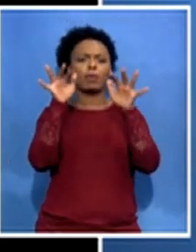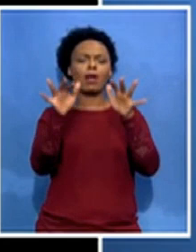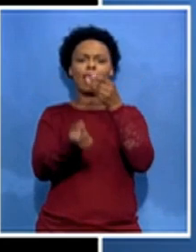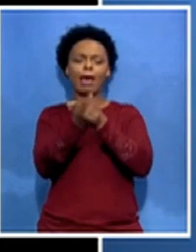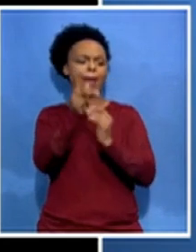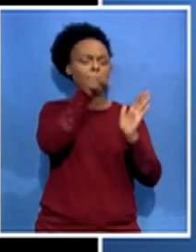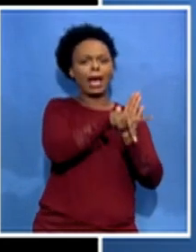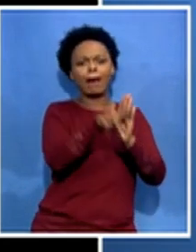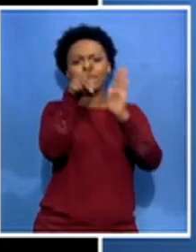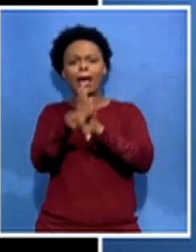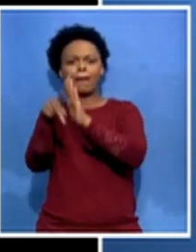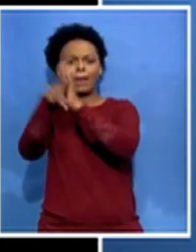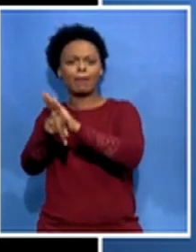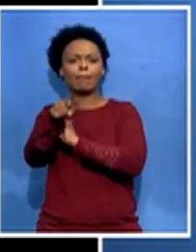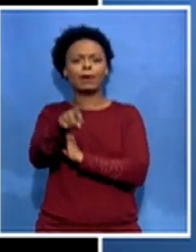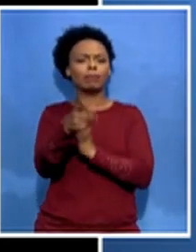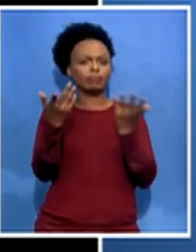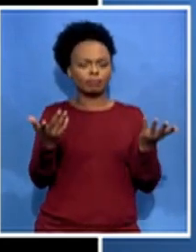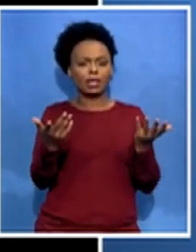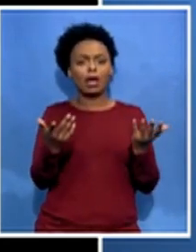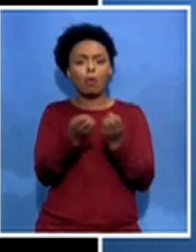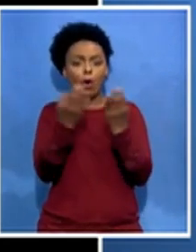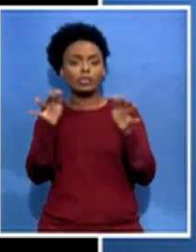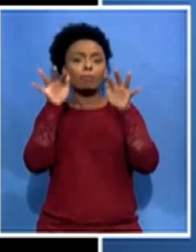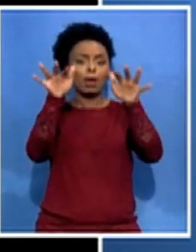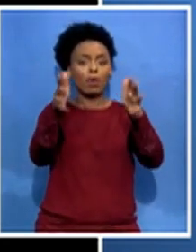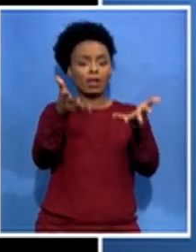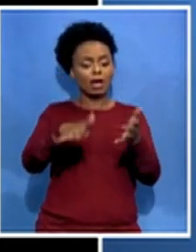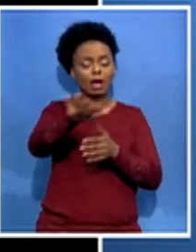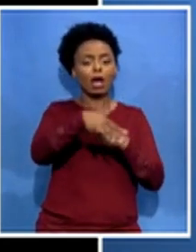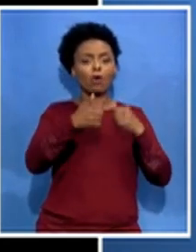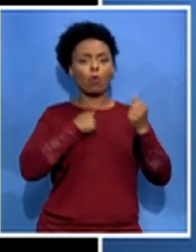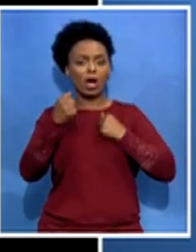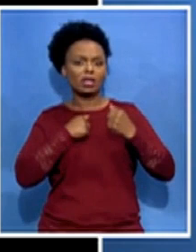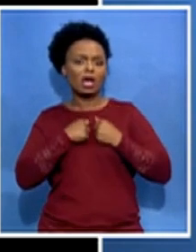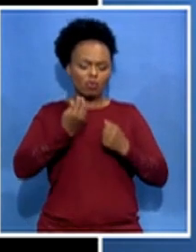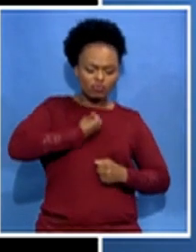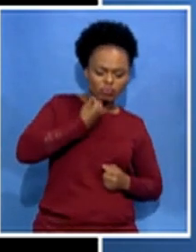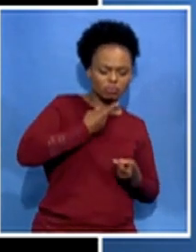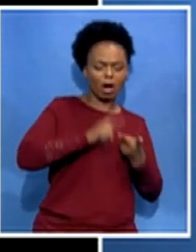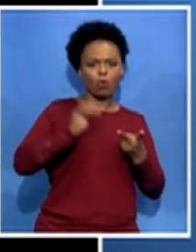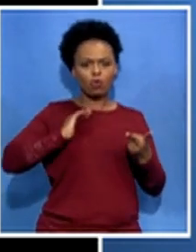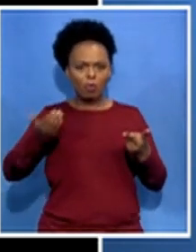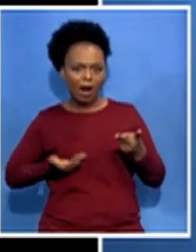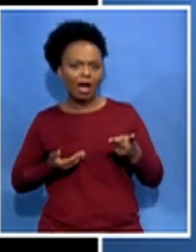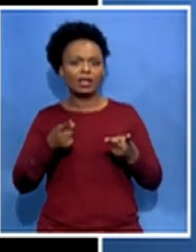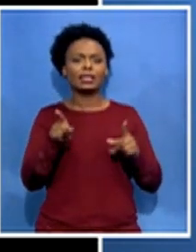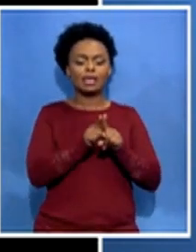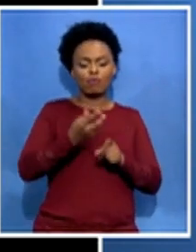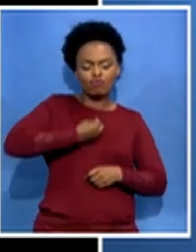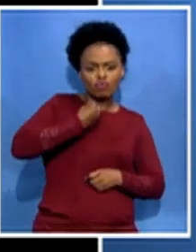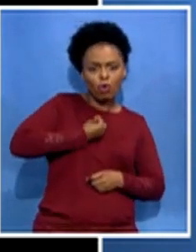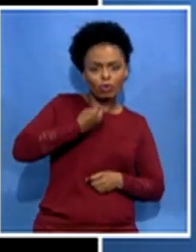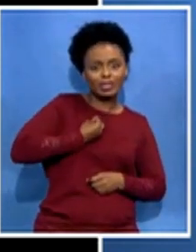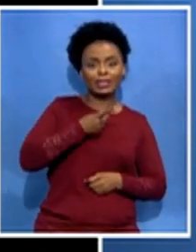rwanda mainly women and young people therefore the young people in that country are working very hard